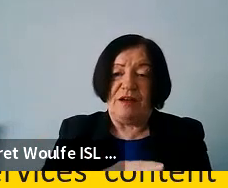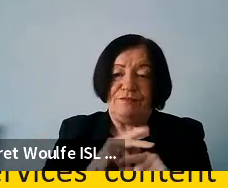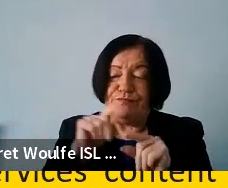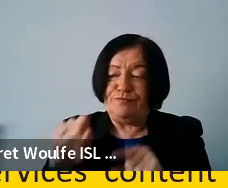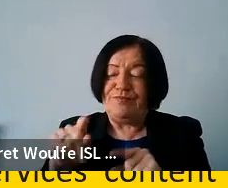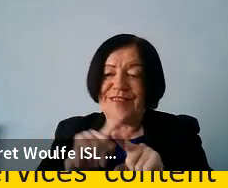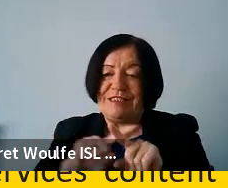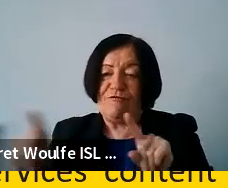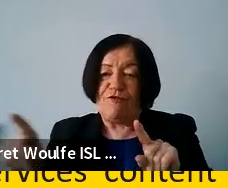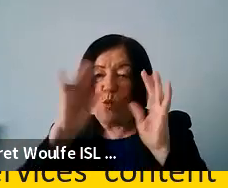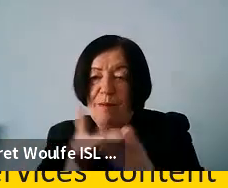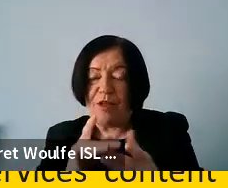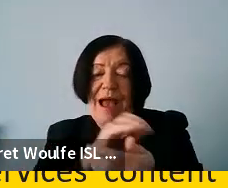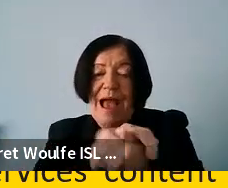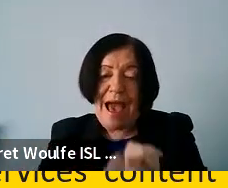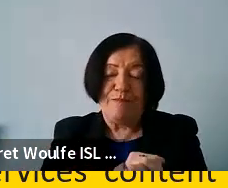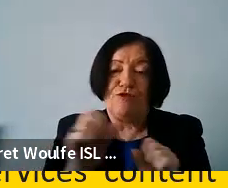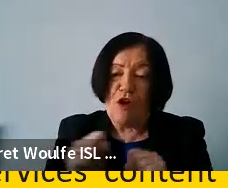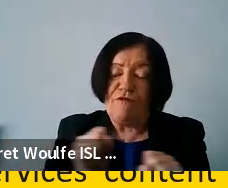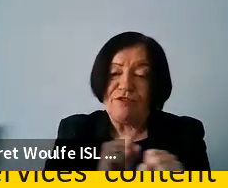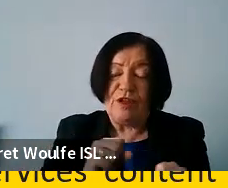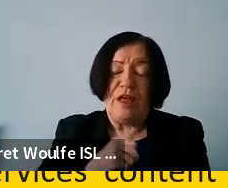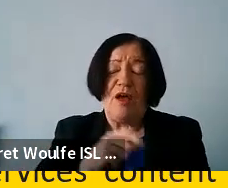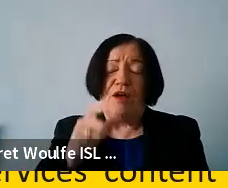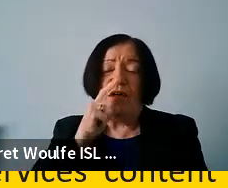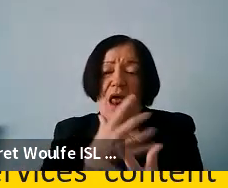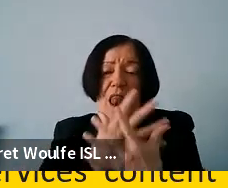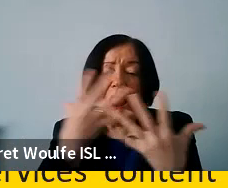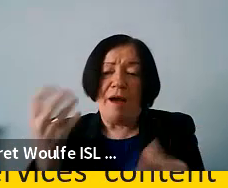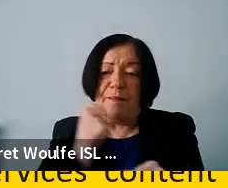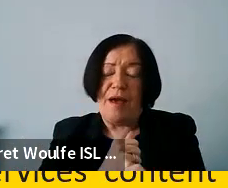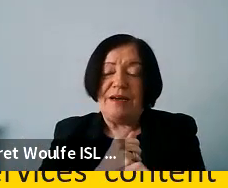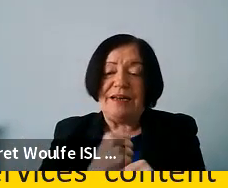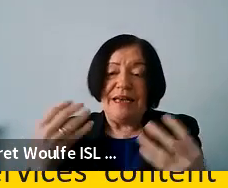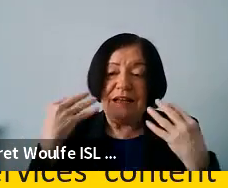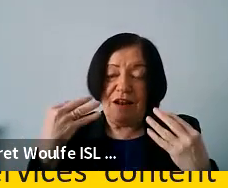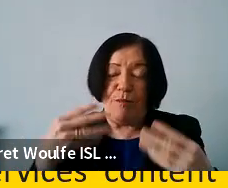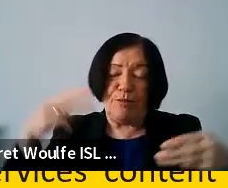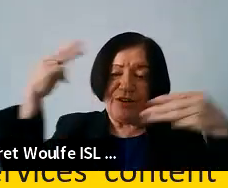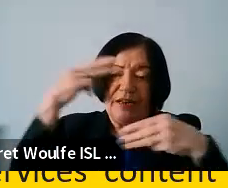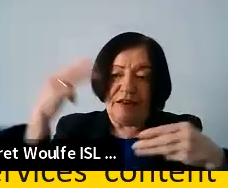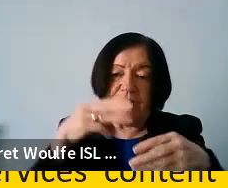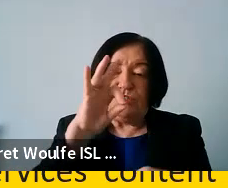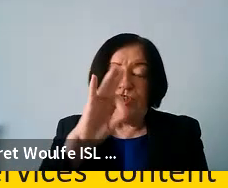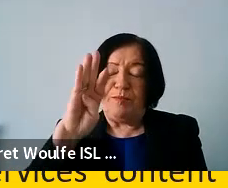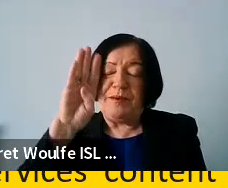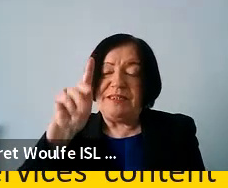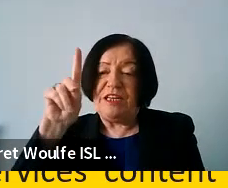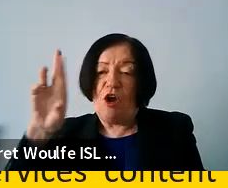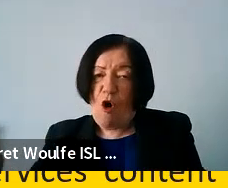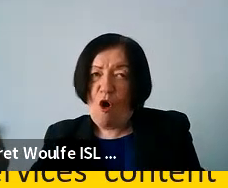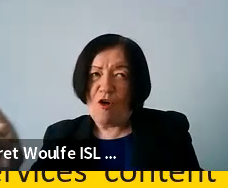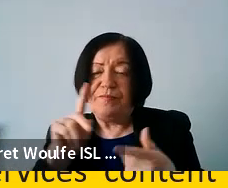websites, applications, or services. Then we talked a lot here about data, data protection, GDPR, of course,